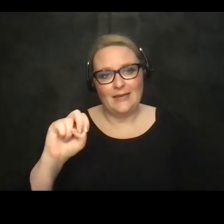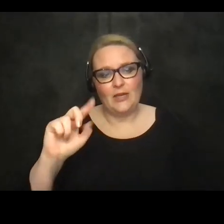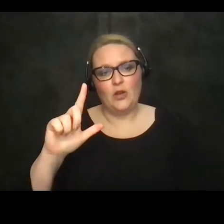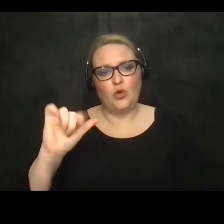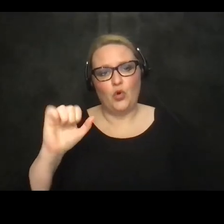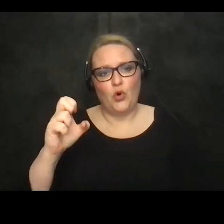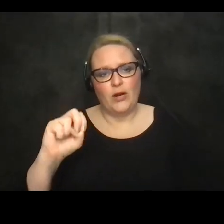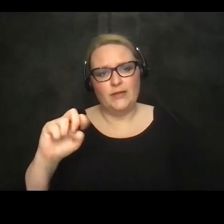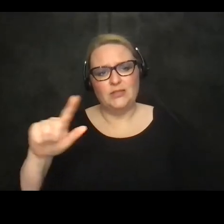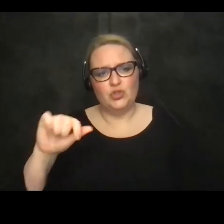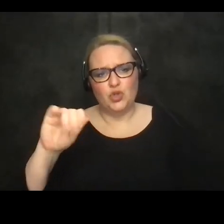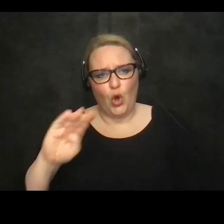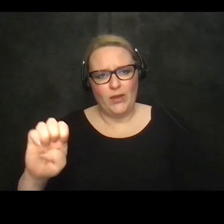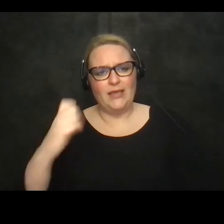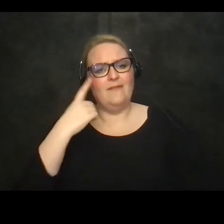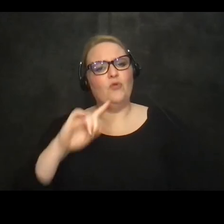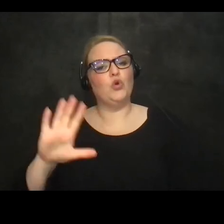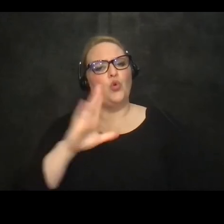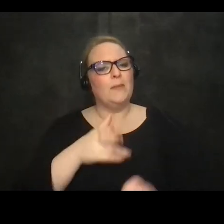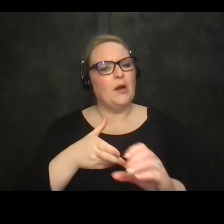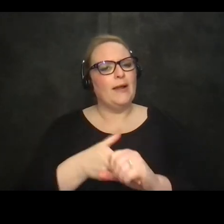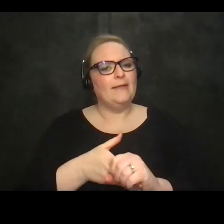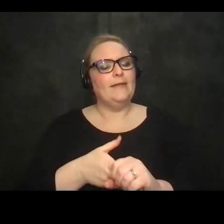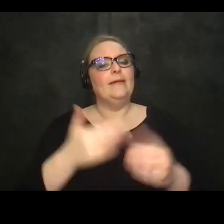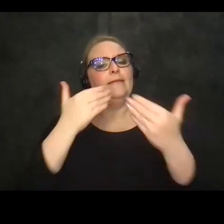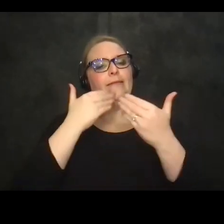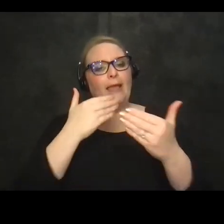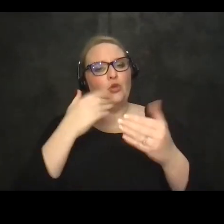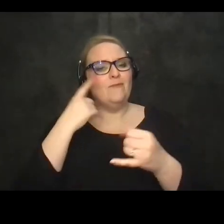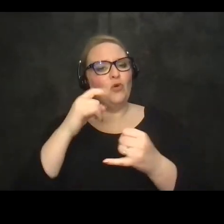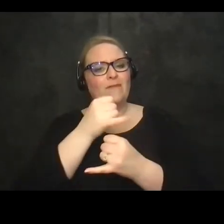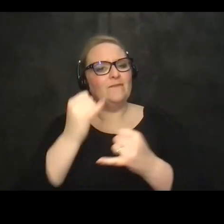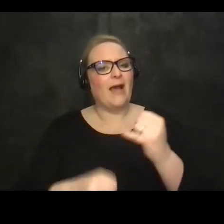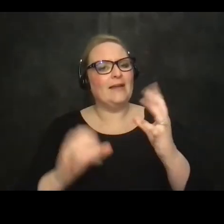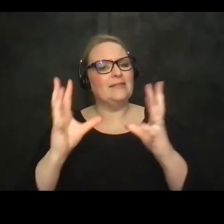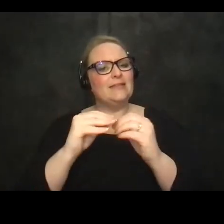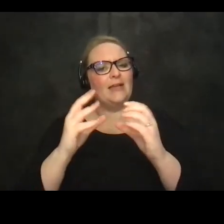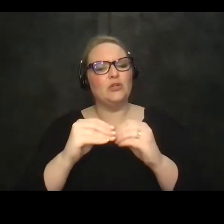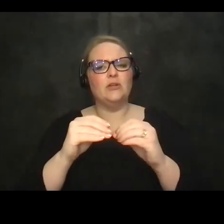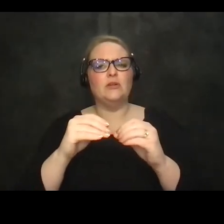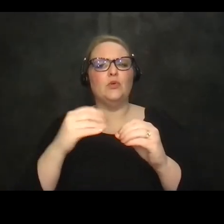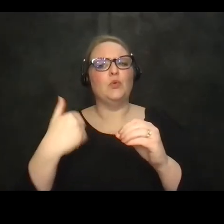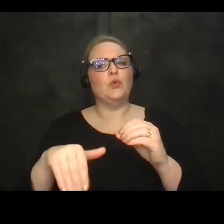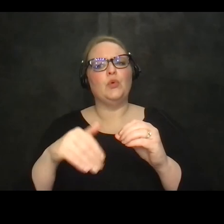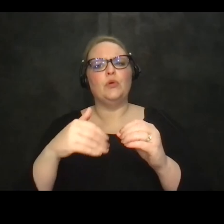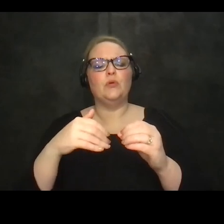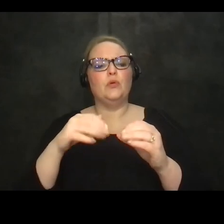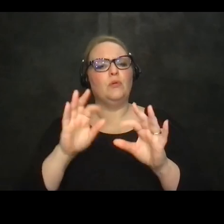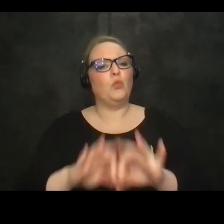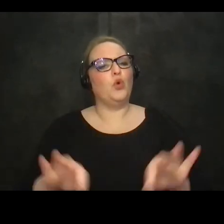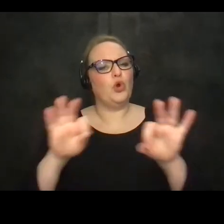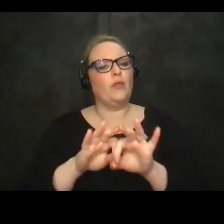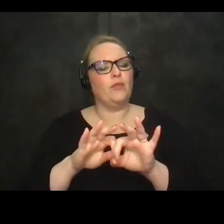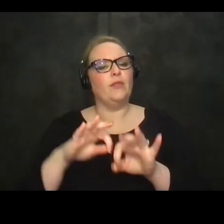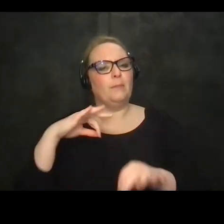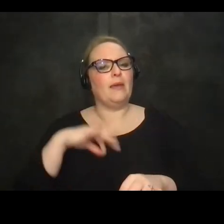and uh thank you make to make the final session a very very worthy one i now have